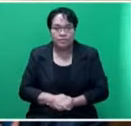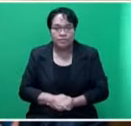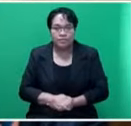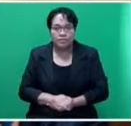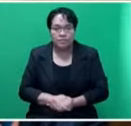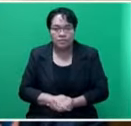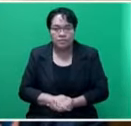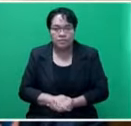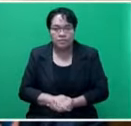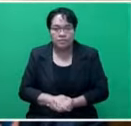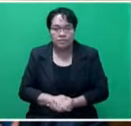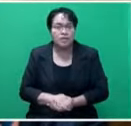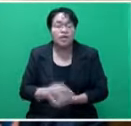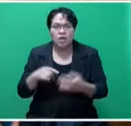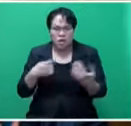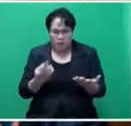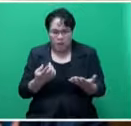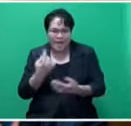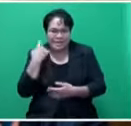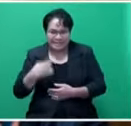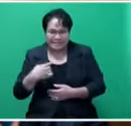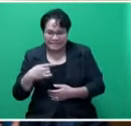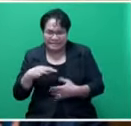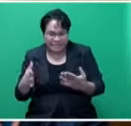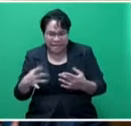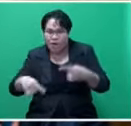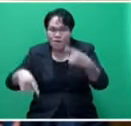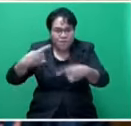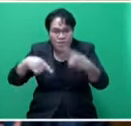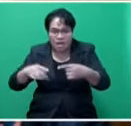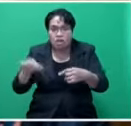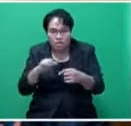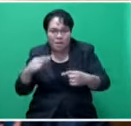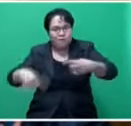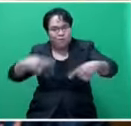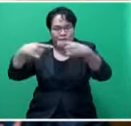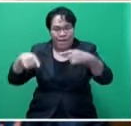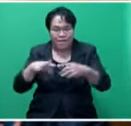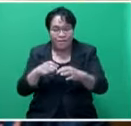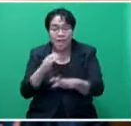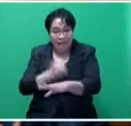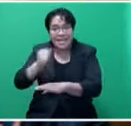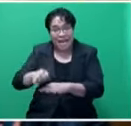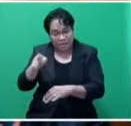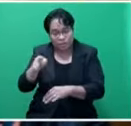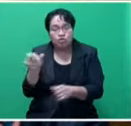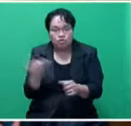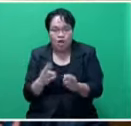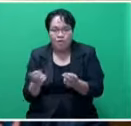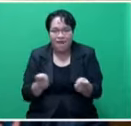we are effectively killing three and competitive enterprise. government stance is to regulate.